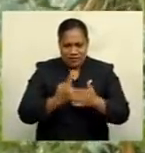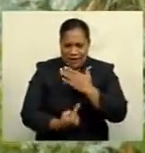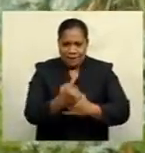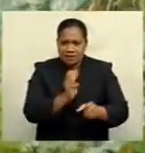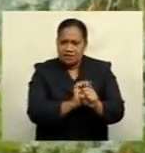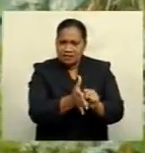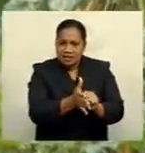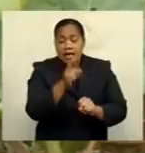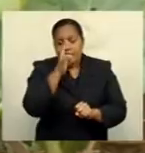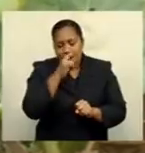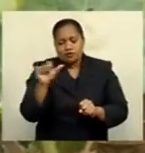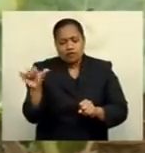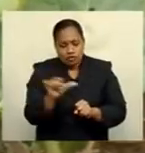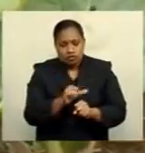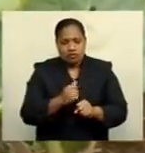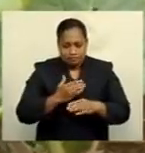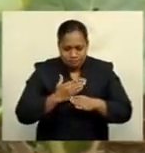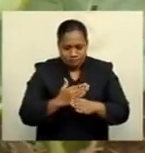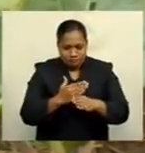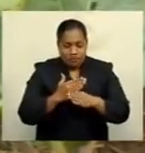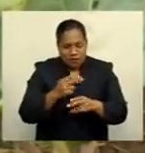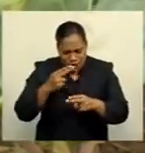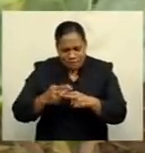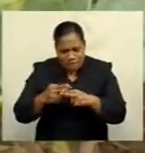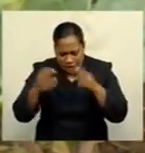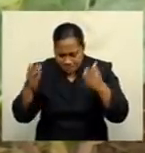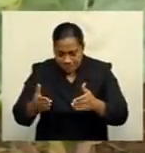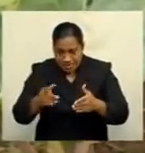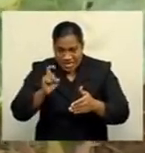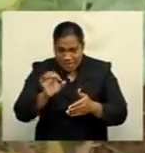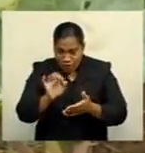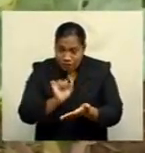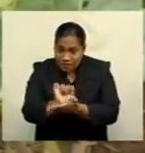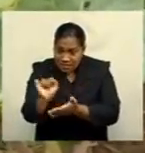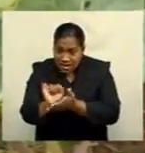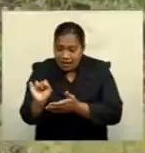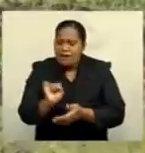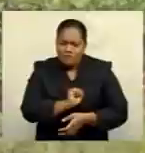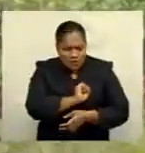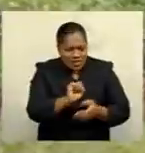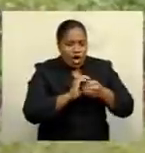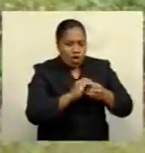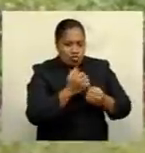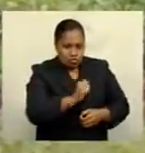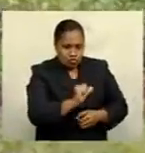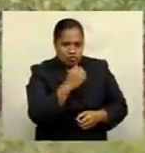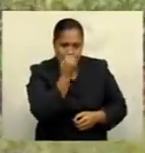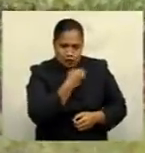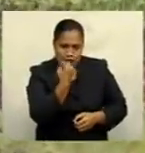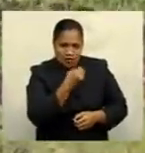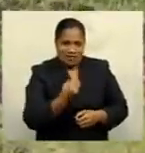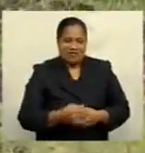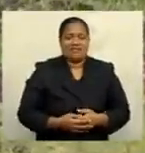make the effort to farm, if not for commercial purposes, at least for their own consumption. In